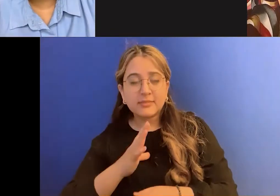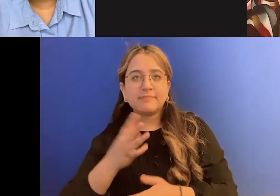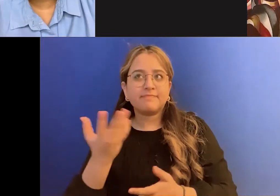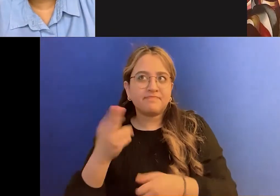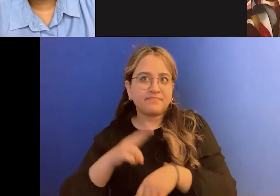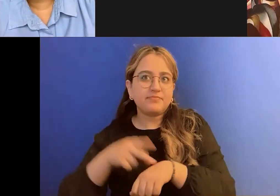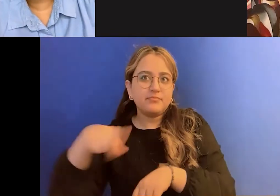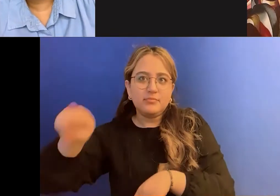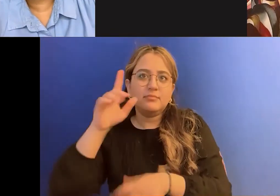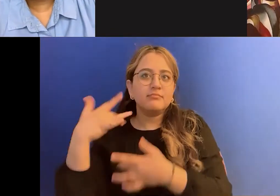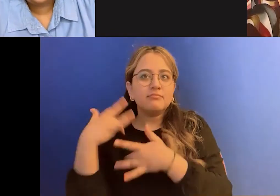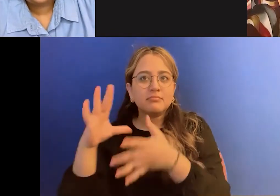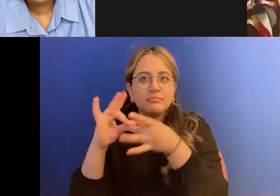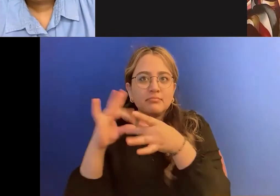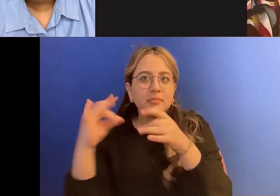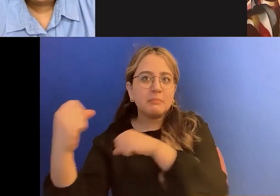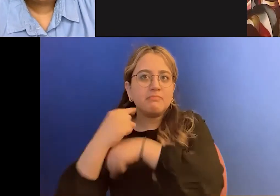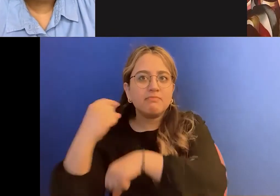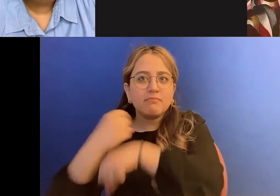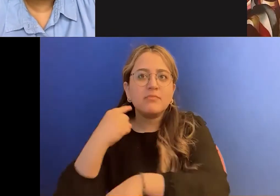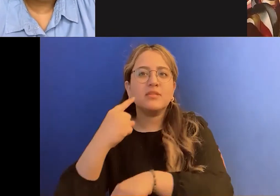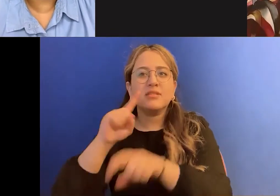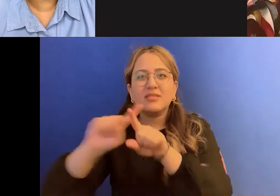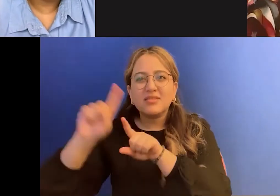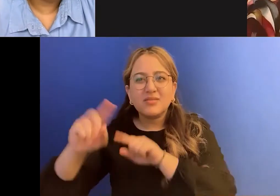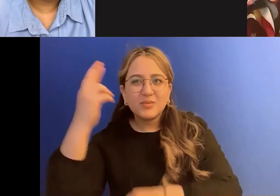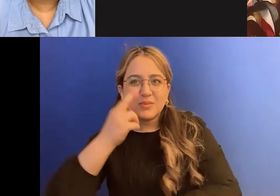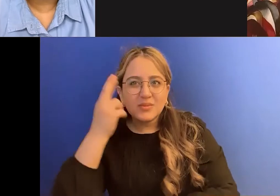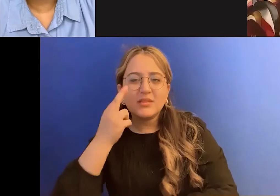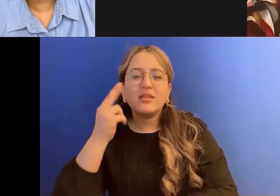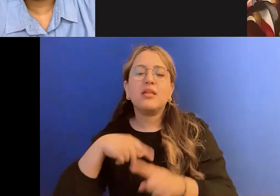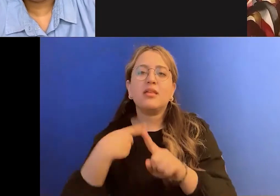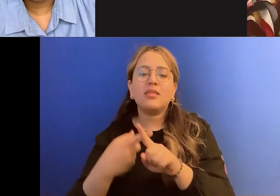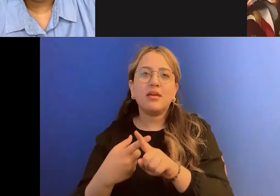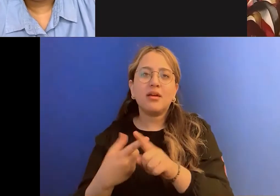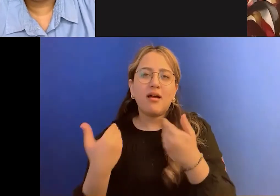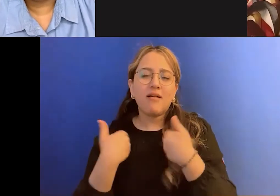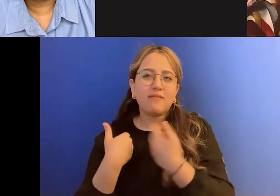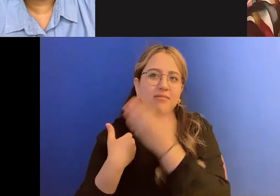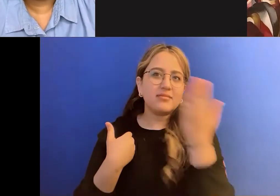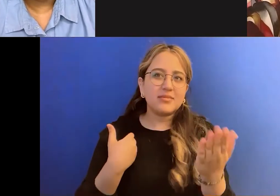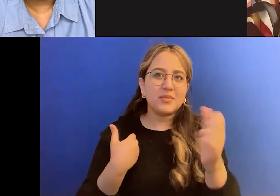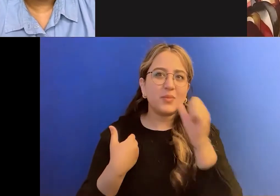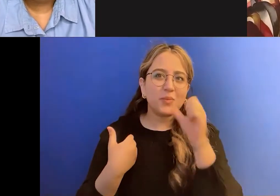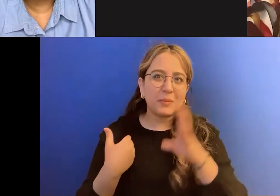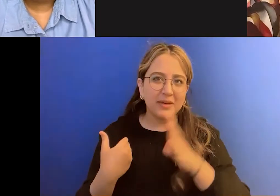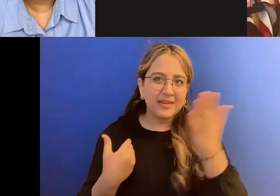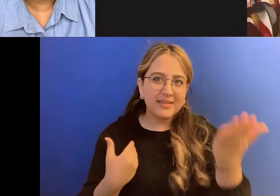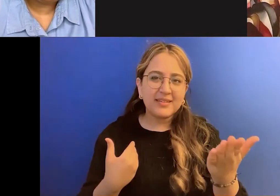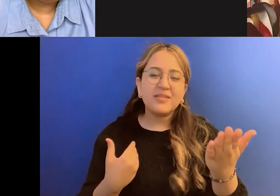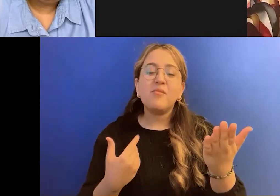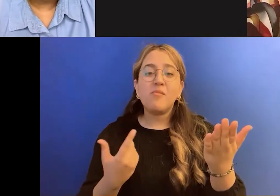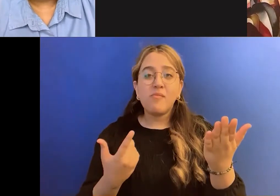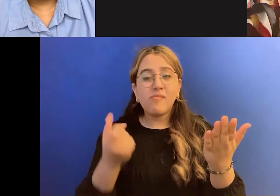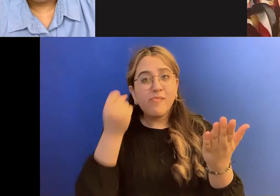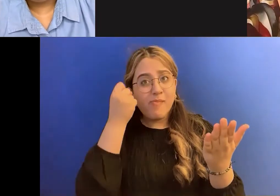different kinds of reasons. And then you have the women and especially, uh, other fat